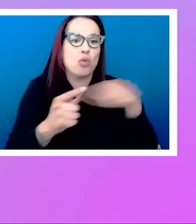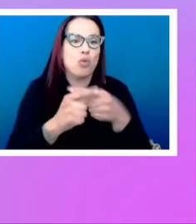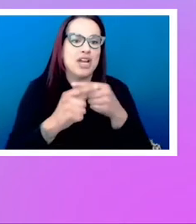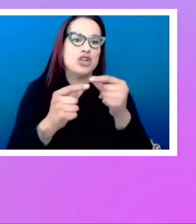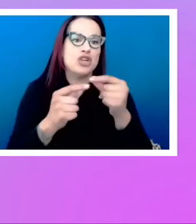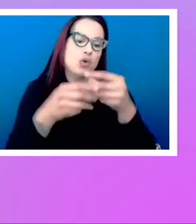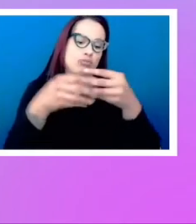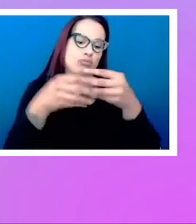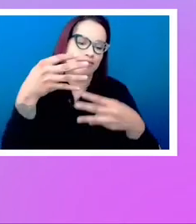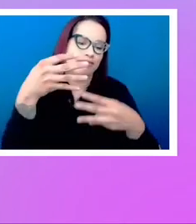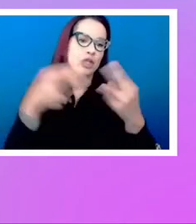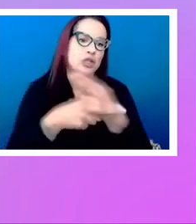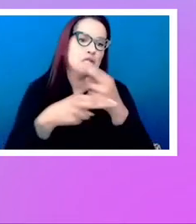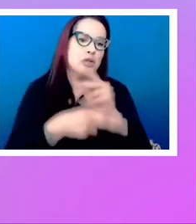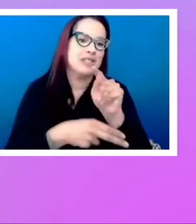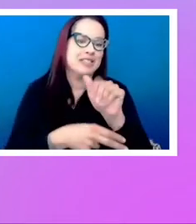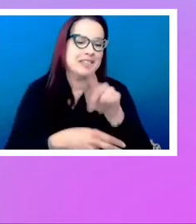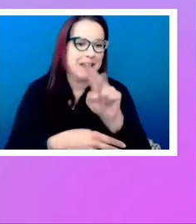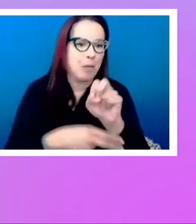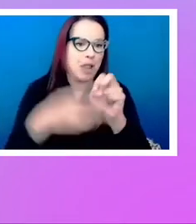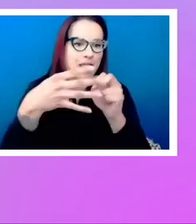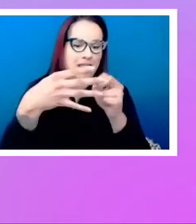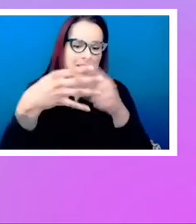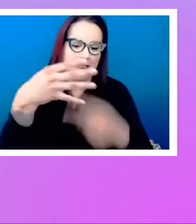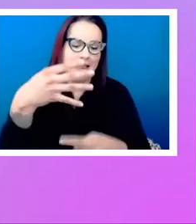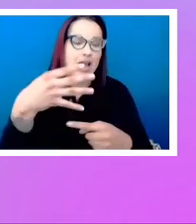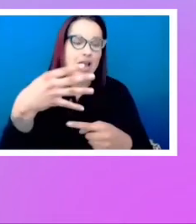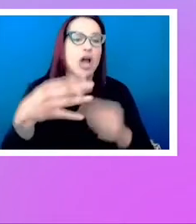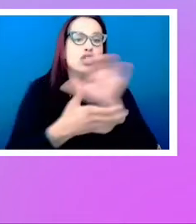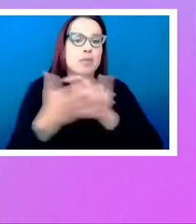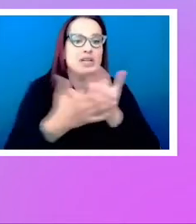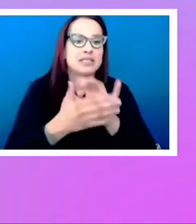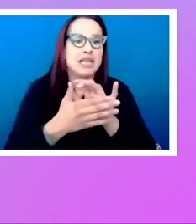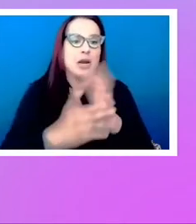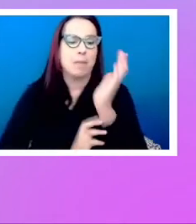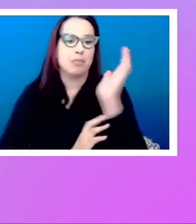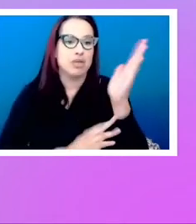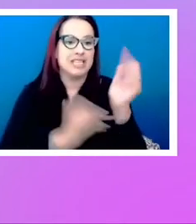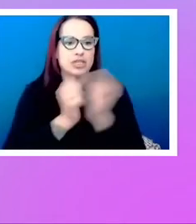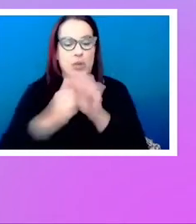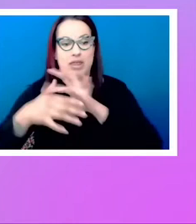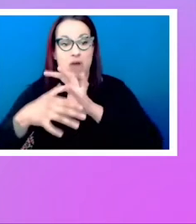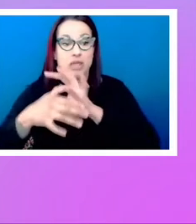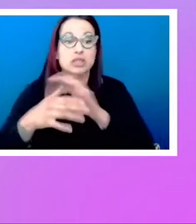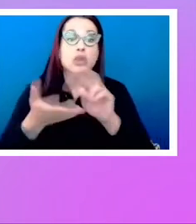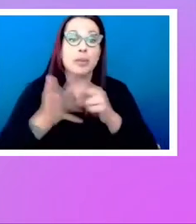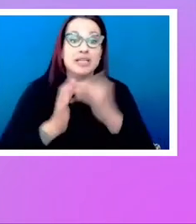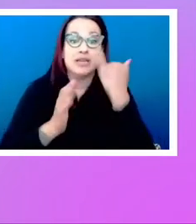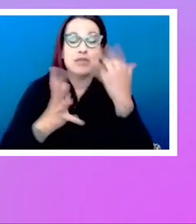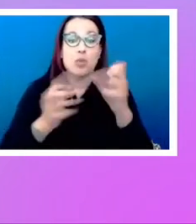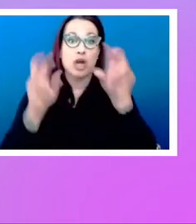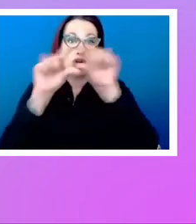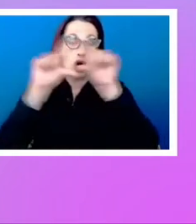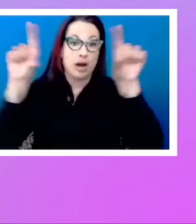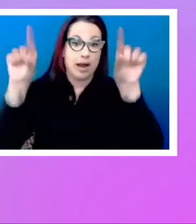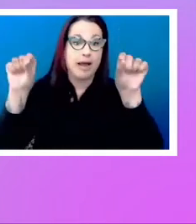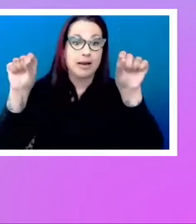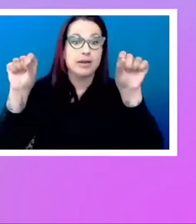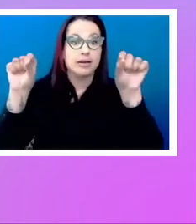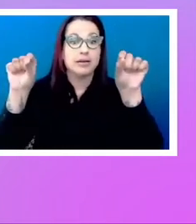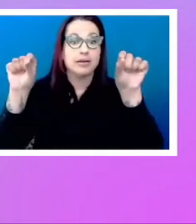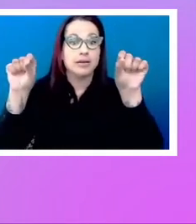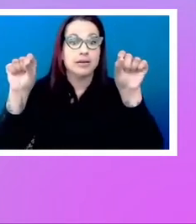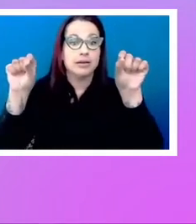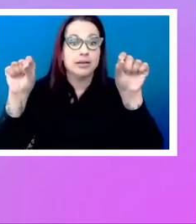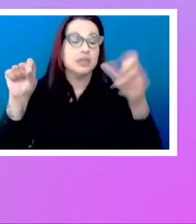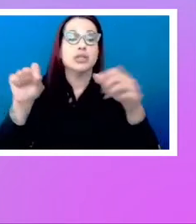you're mixing presentational data in with your content. So if you want your heading to span over a number of